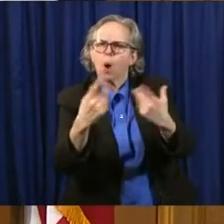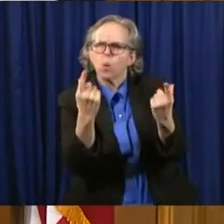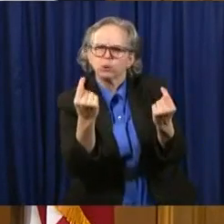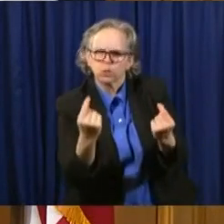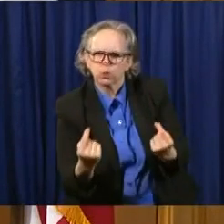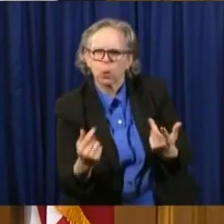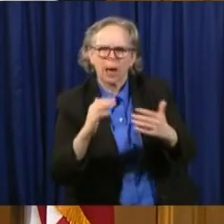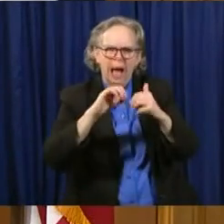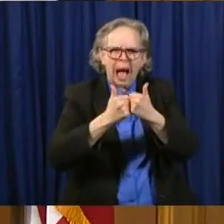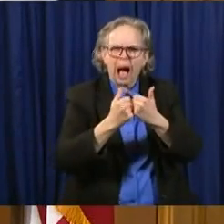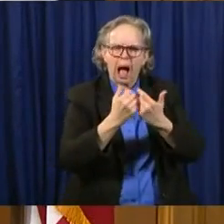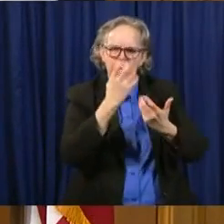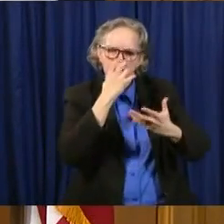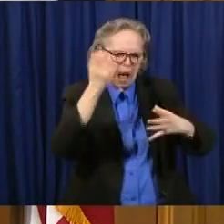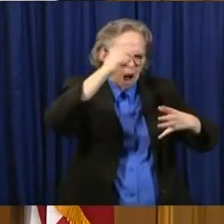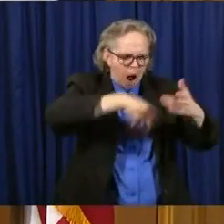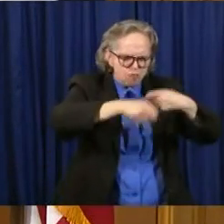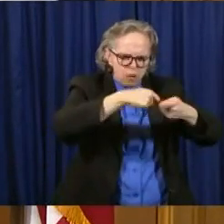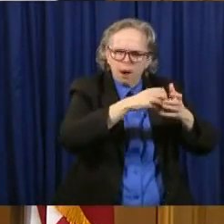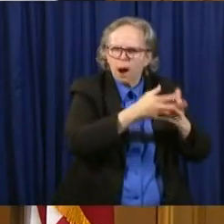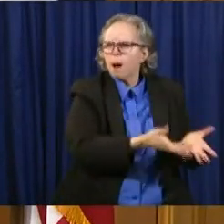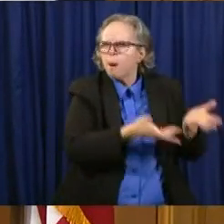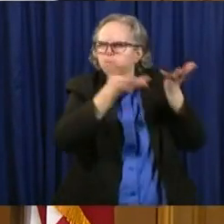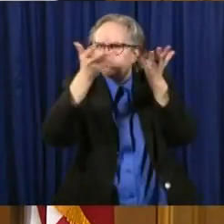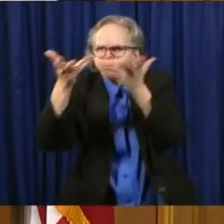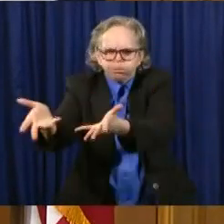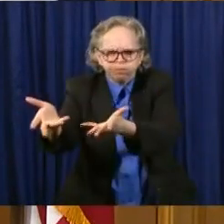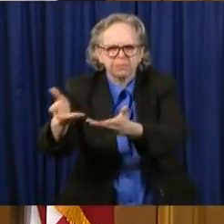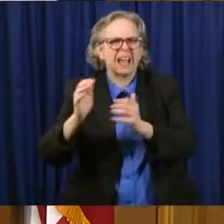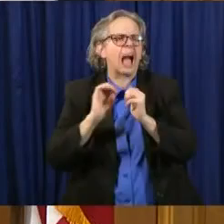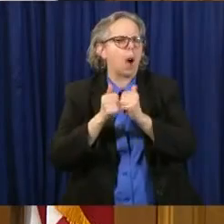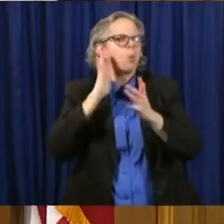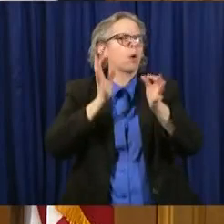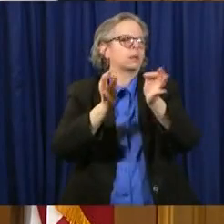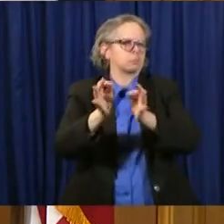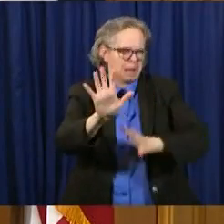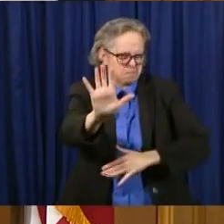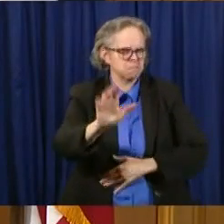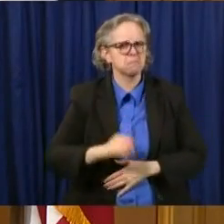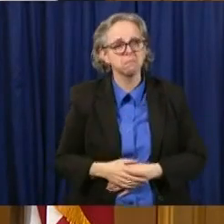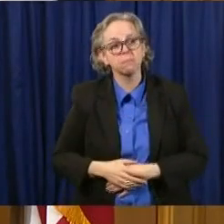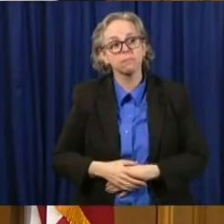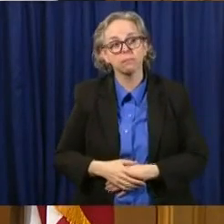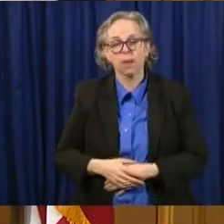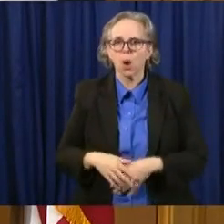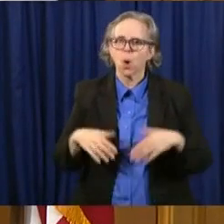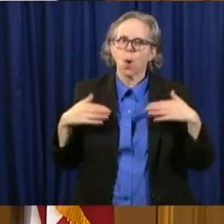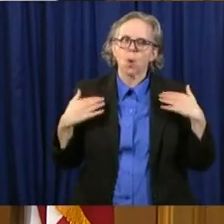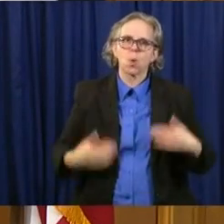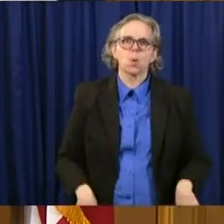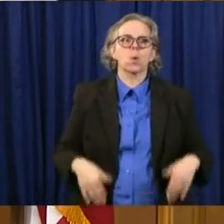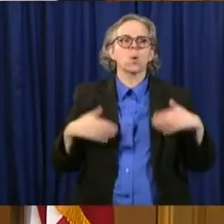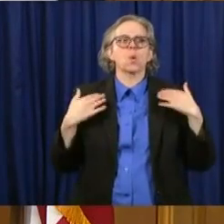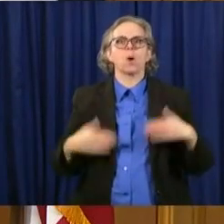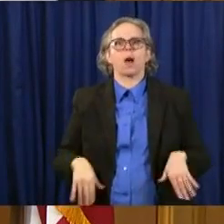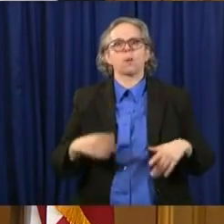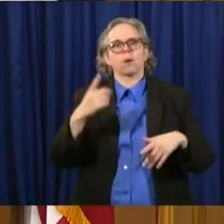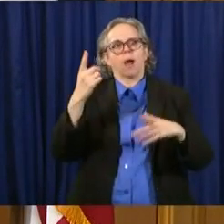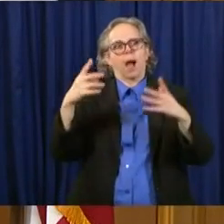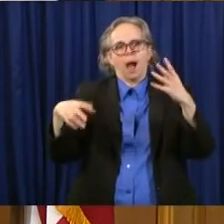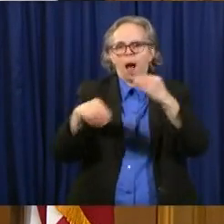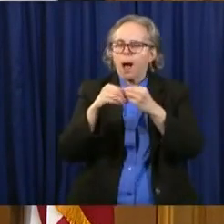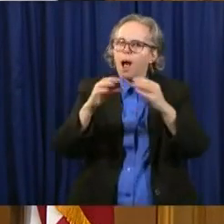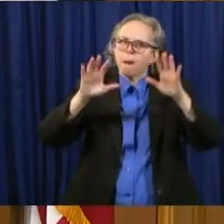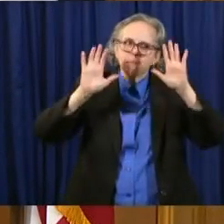was developed by our public safety strike force, and it's really a great example of our first responder members identifying a